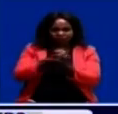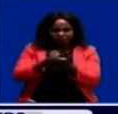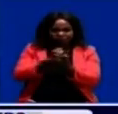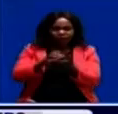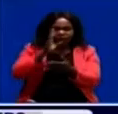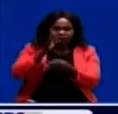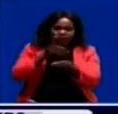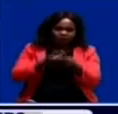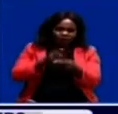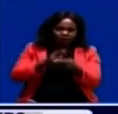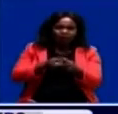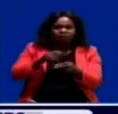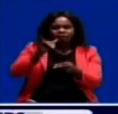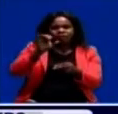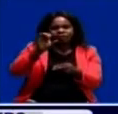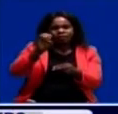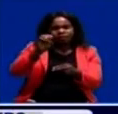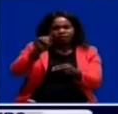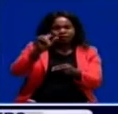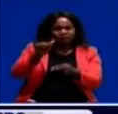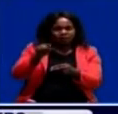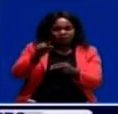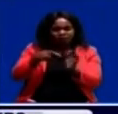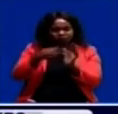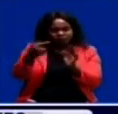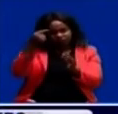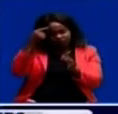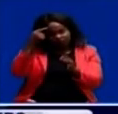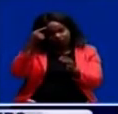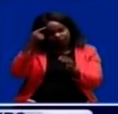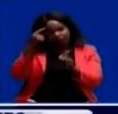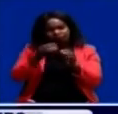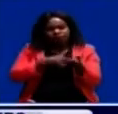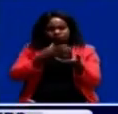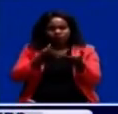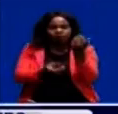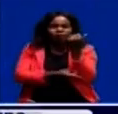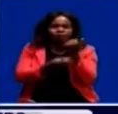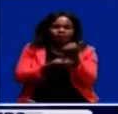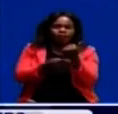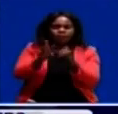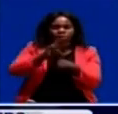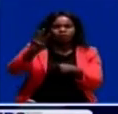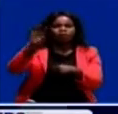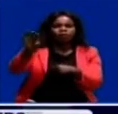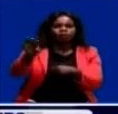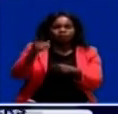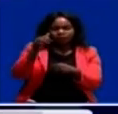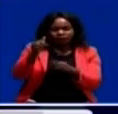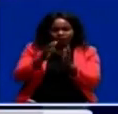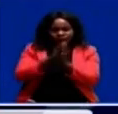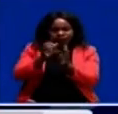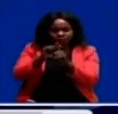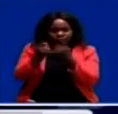Midwifery shows that government is committed to develop Sesheke and Western Province. Mr. Mulemoa has appealed to traditional